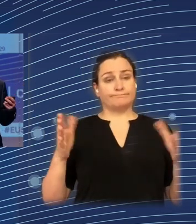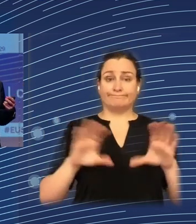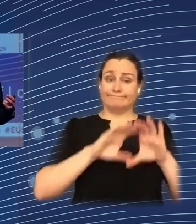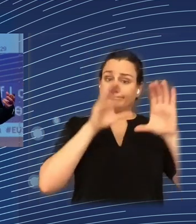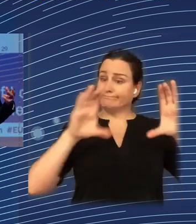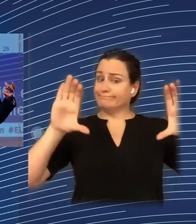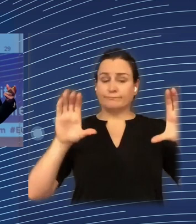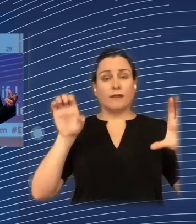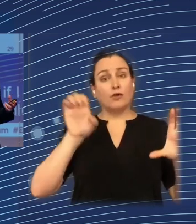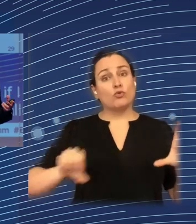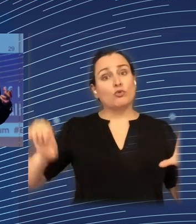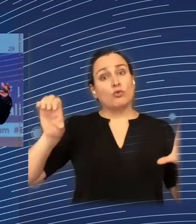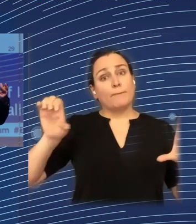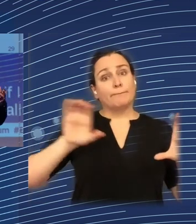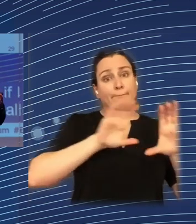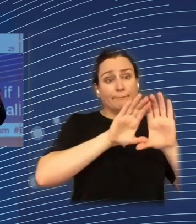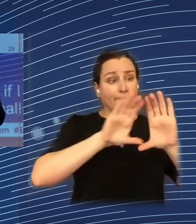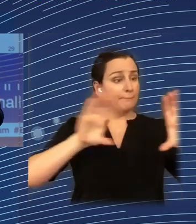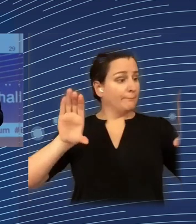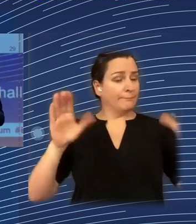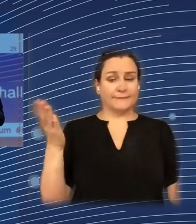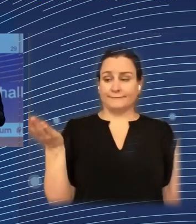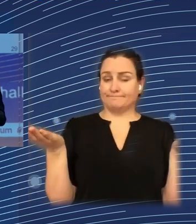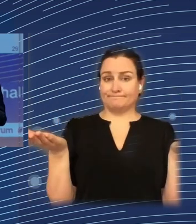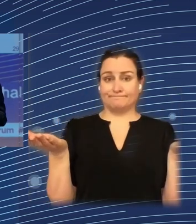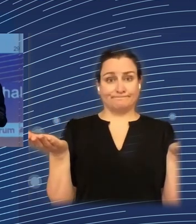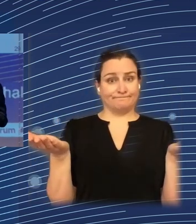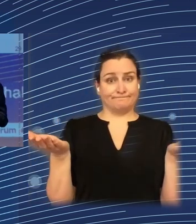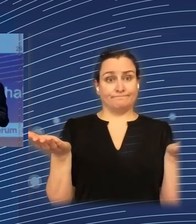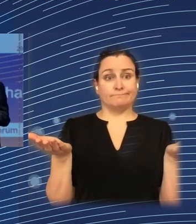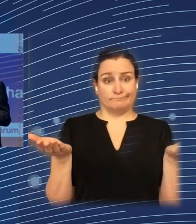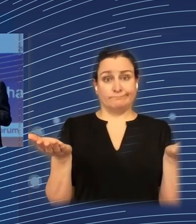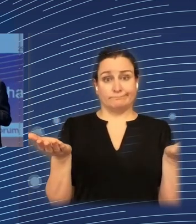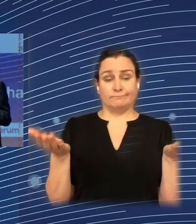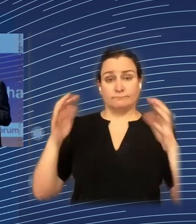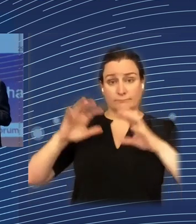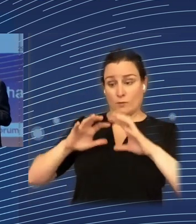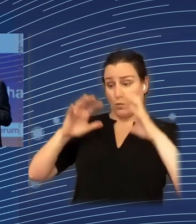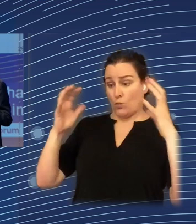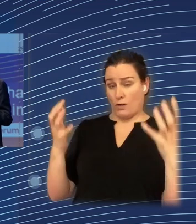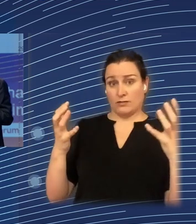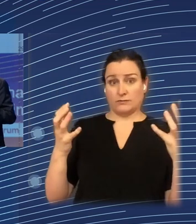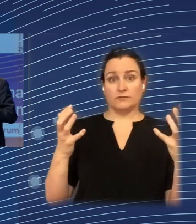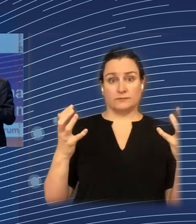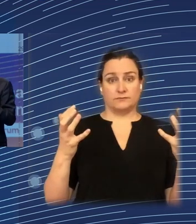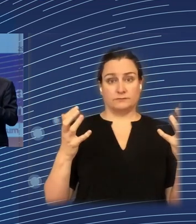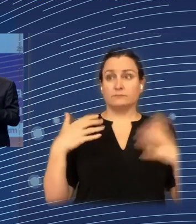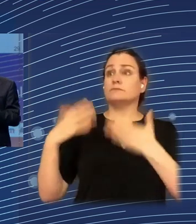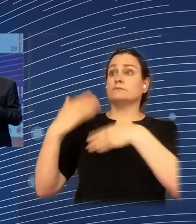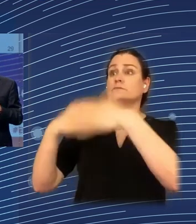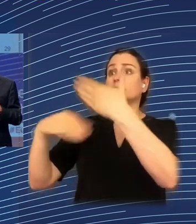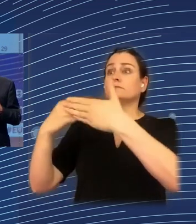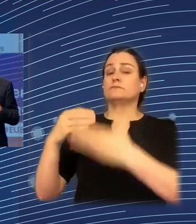view, that we are losing our place in the world. We have had a